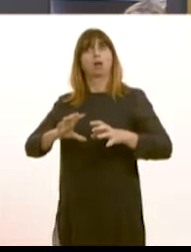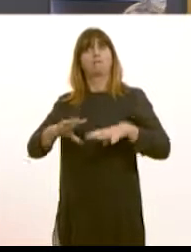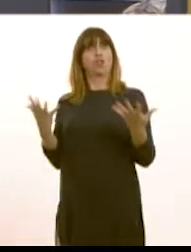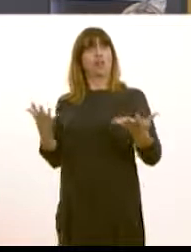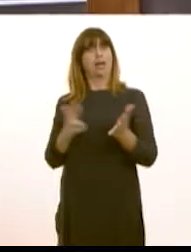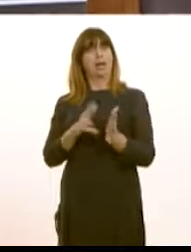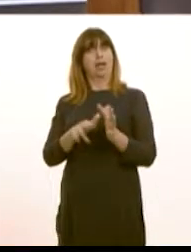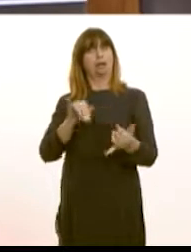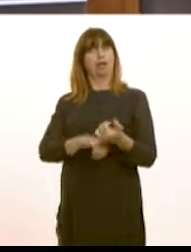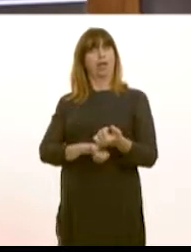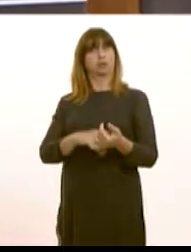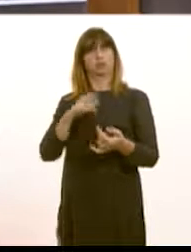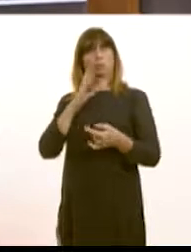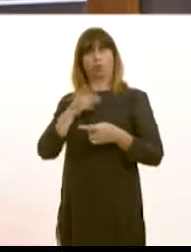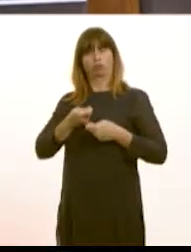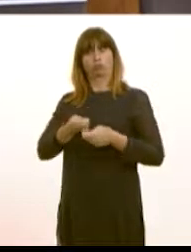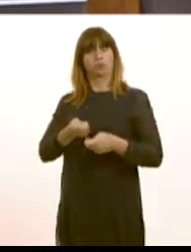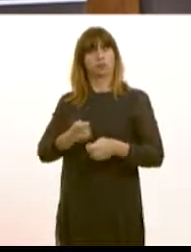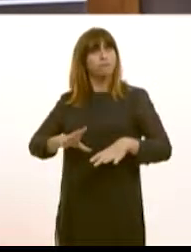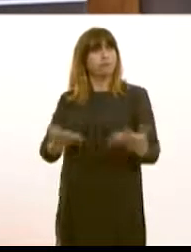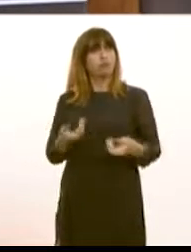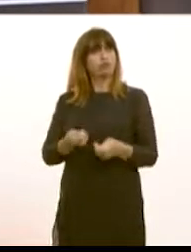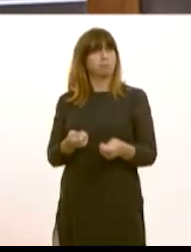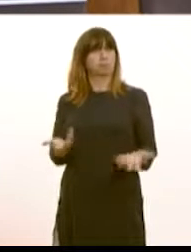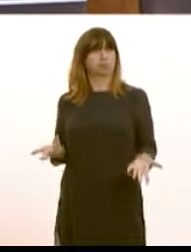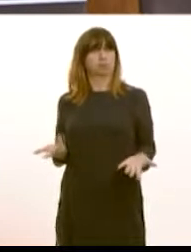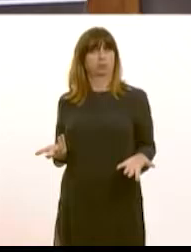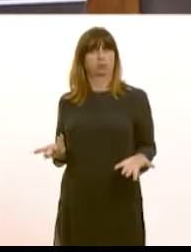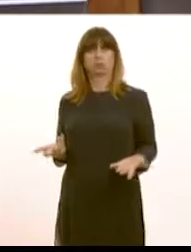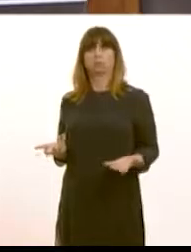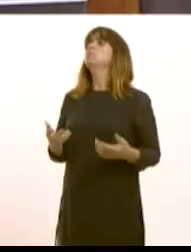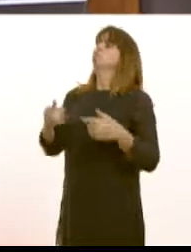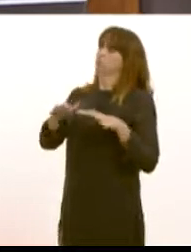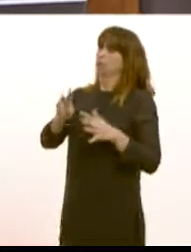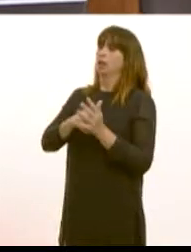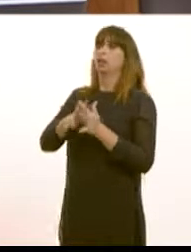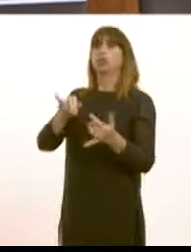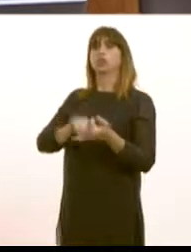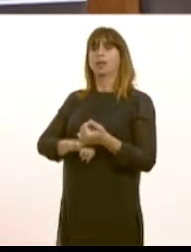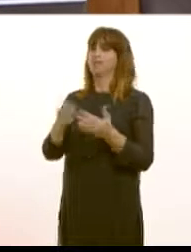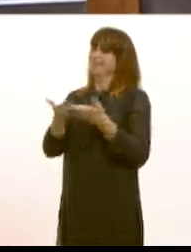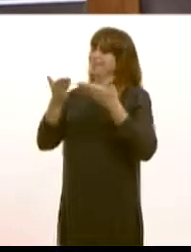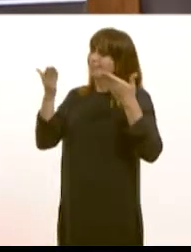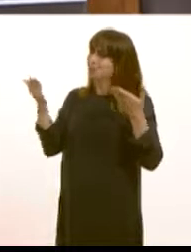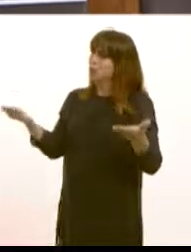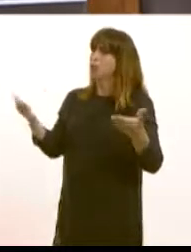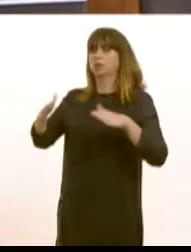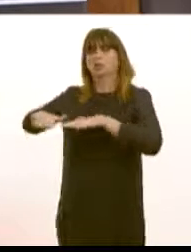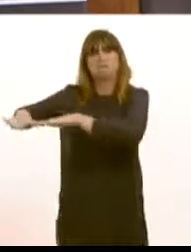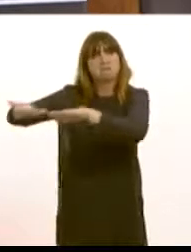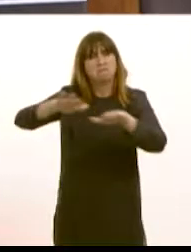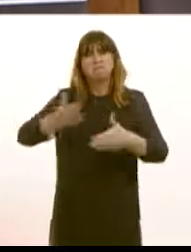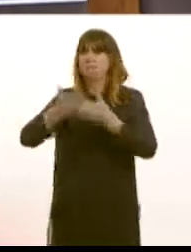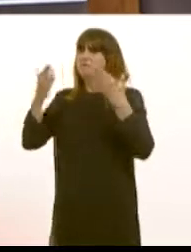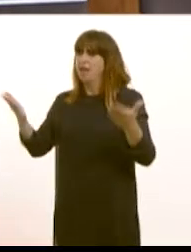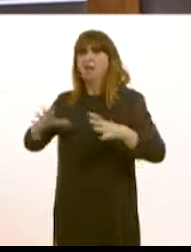Well the founding principles of the NHS to provide health services that are comprehensive free at the point of delivery and based on equity and equality remain at the heart